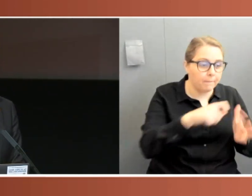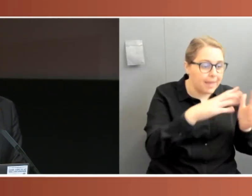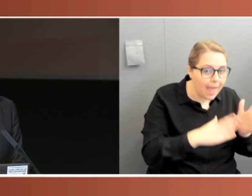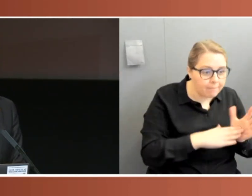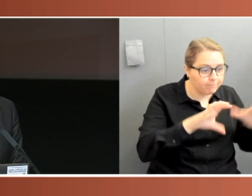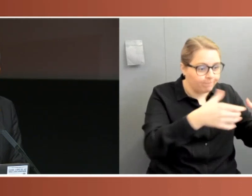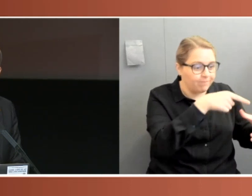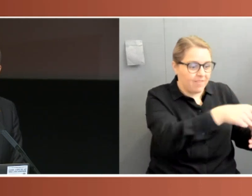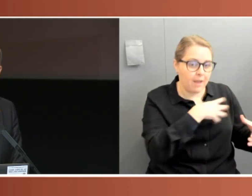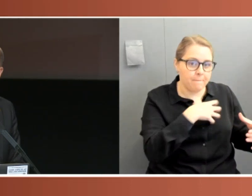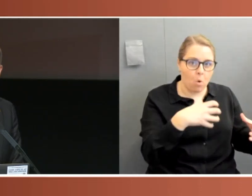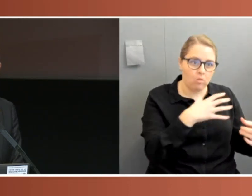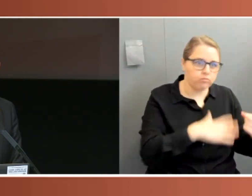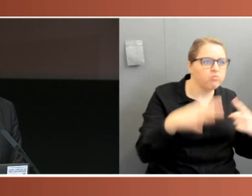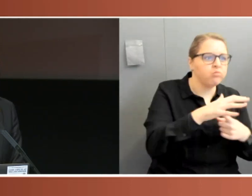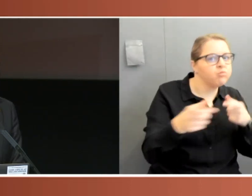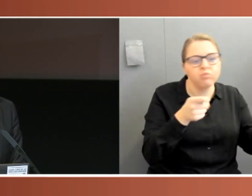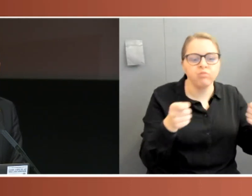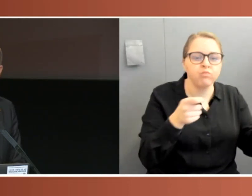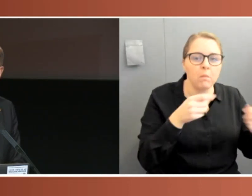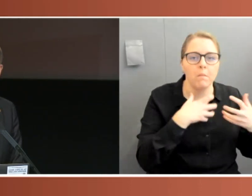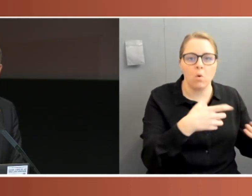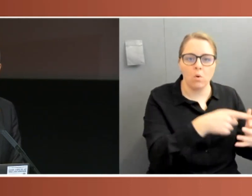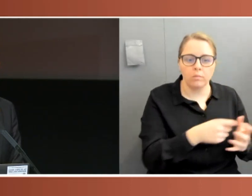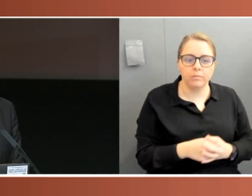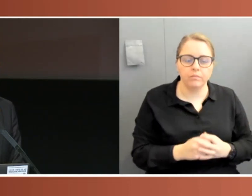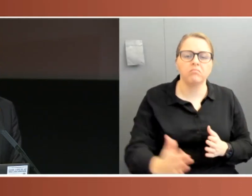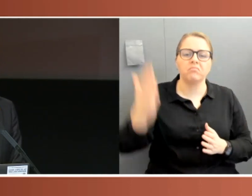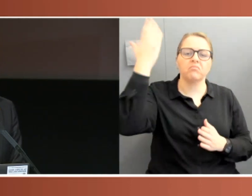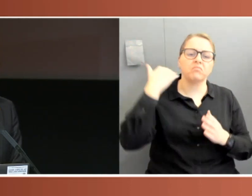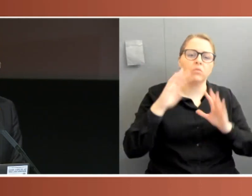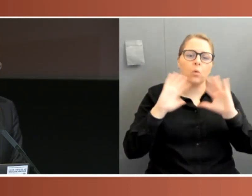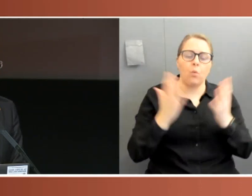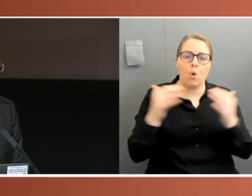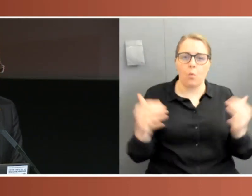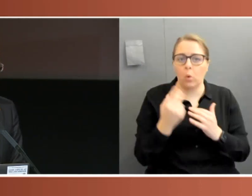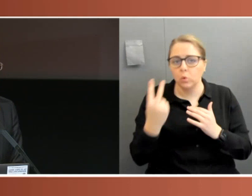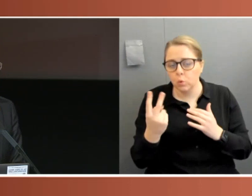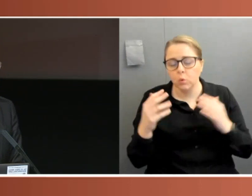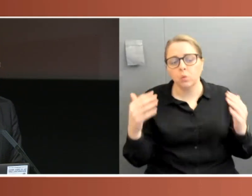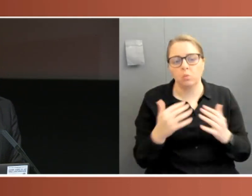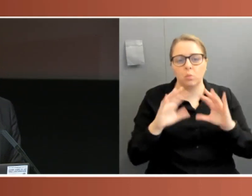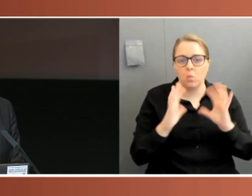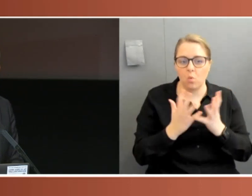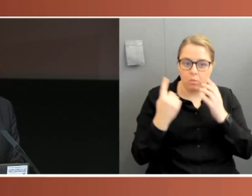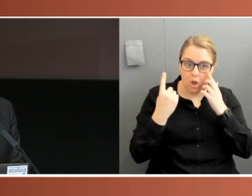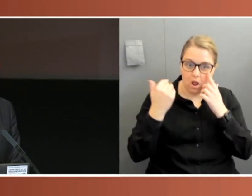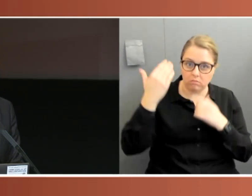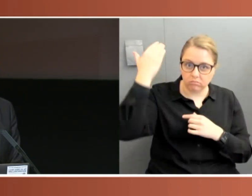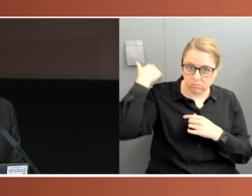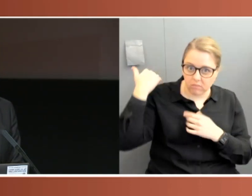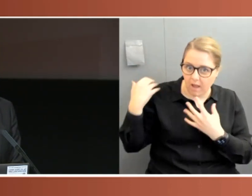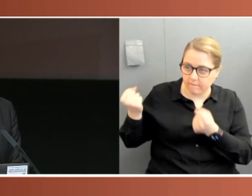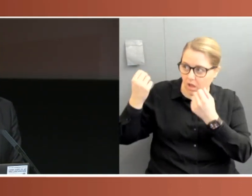And again, we've seen this before during World War Two in particular, but also World War One. But this pandemic was different in terms of the level of